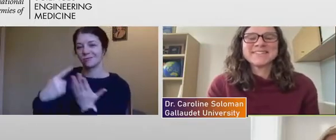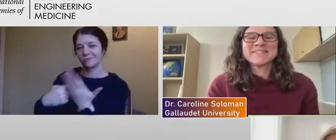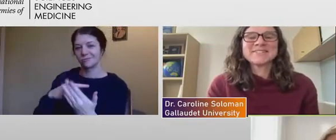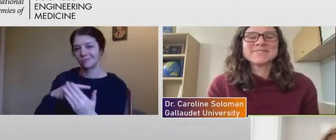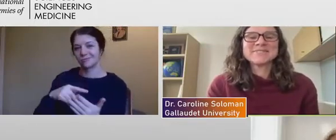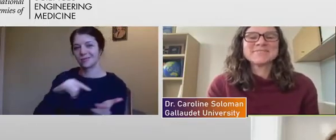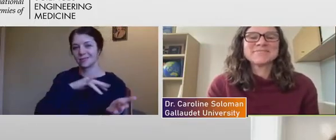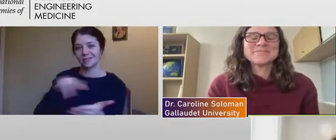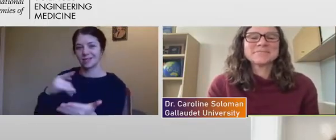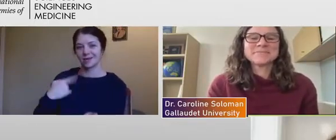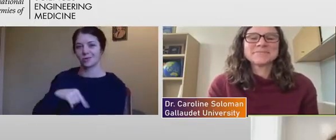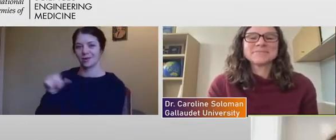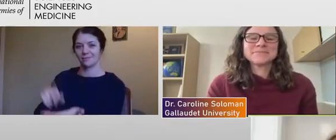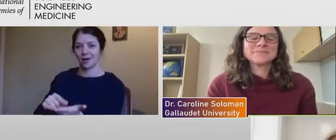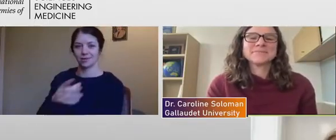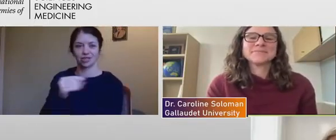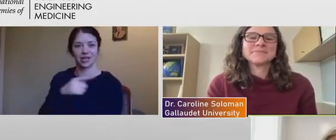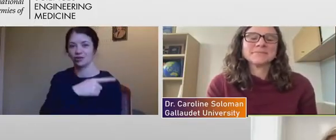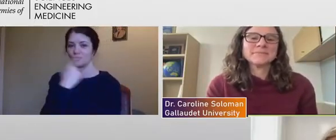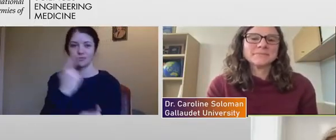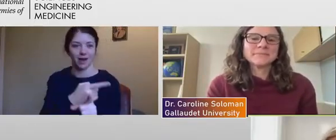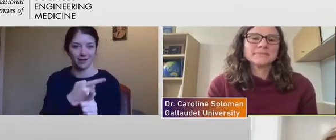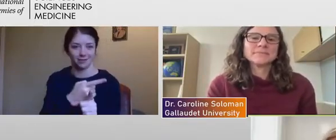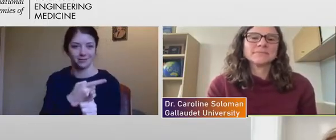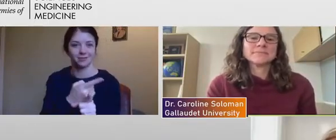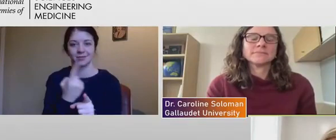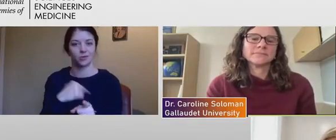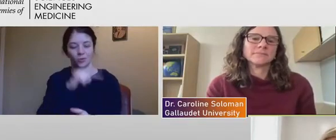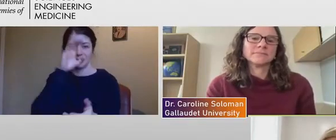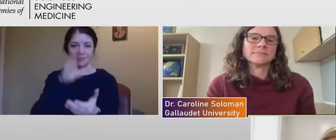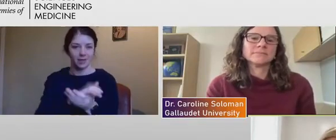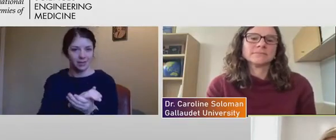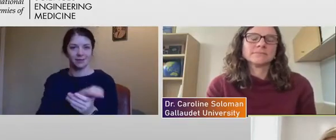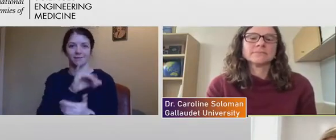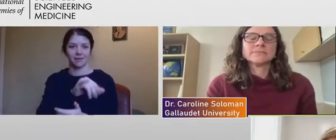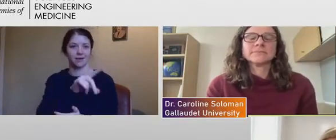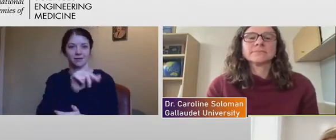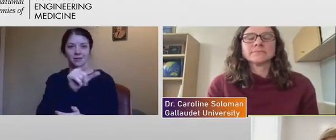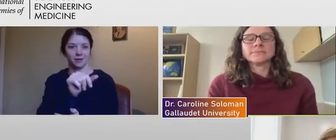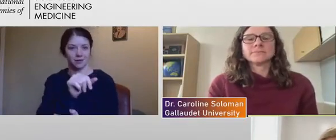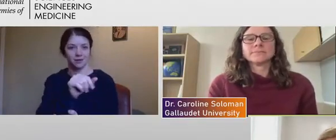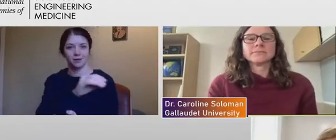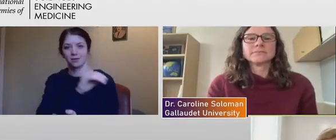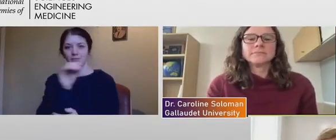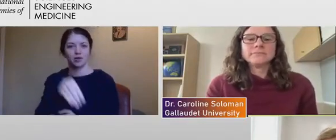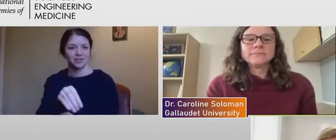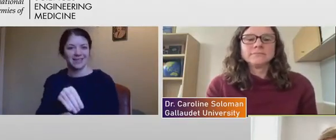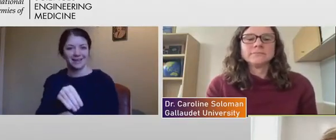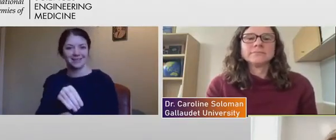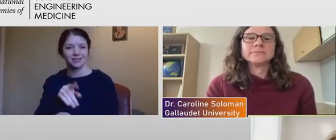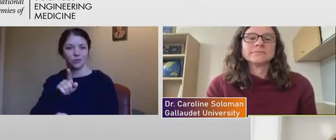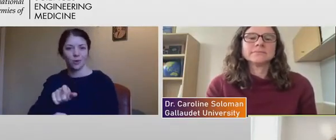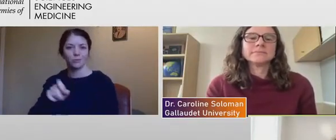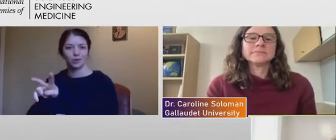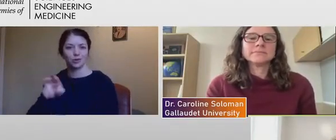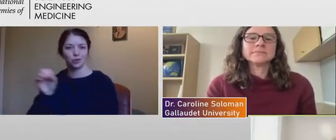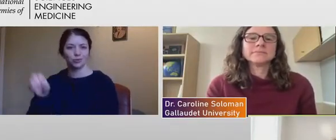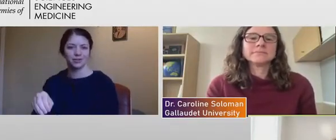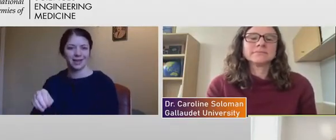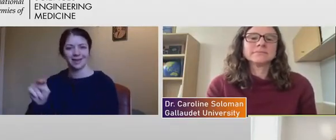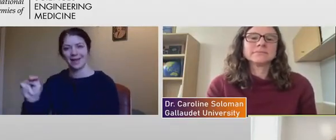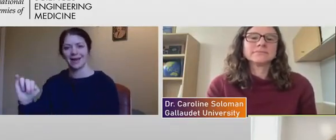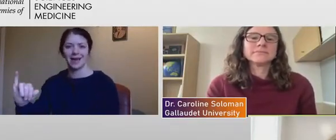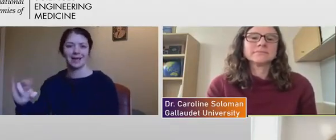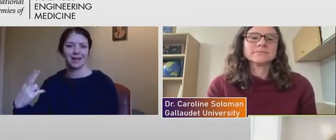published, um, and you are exactly right. We believe to the, that data of, um, the percentage of NH funded researchers with